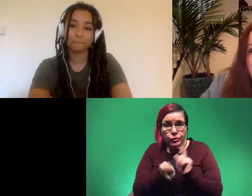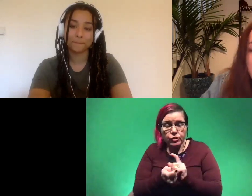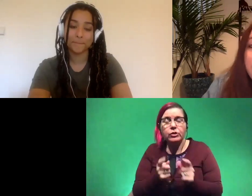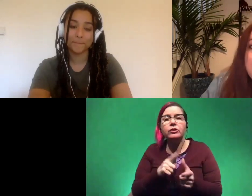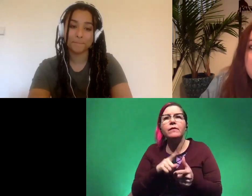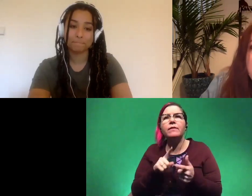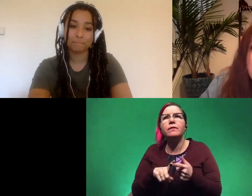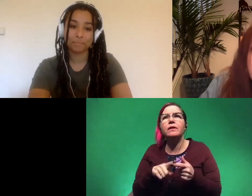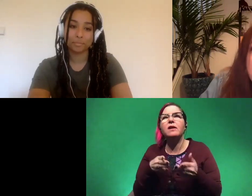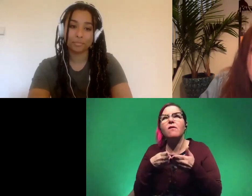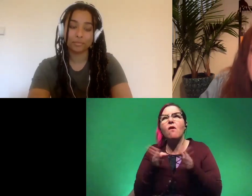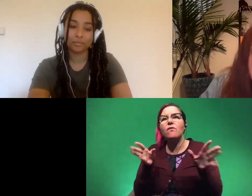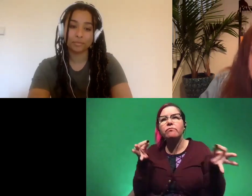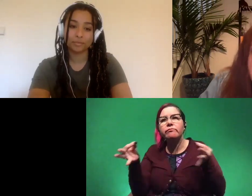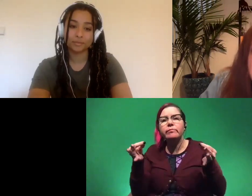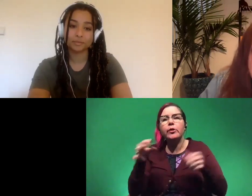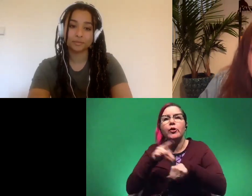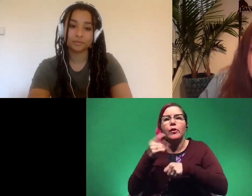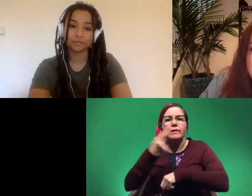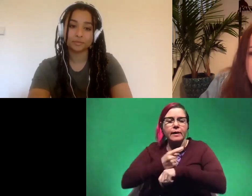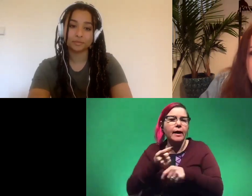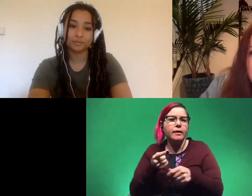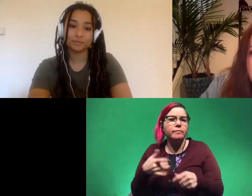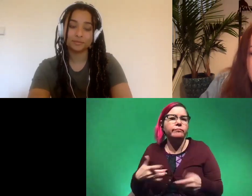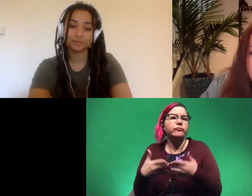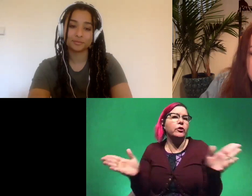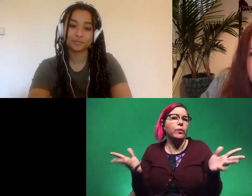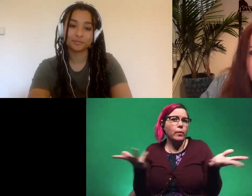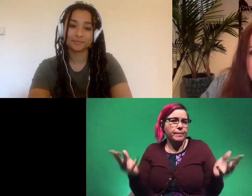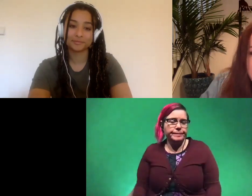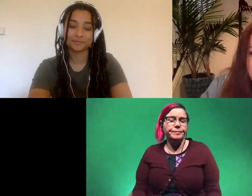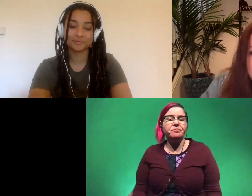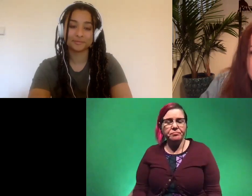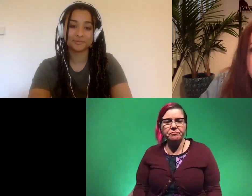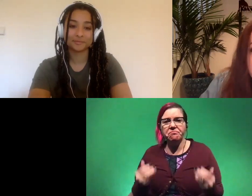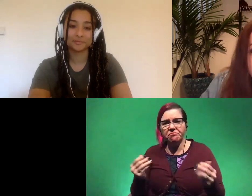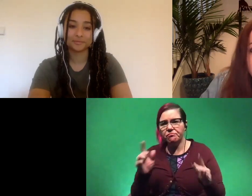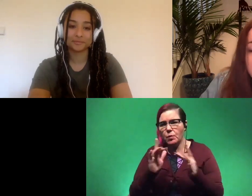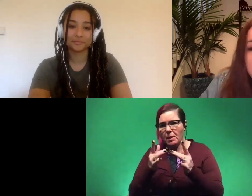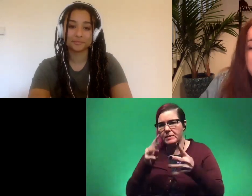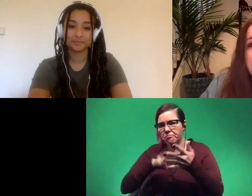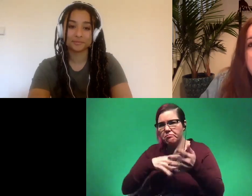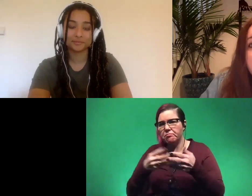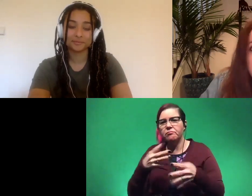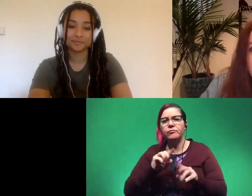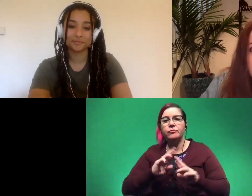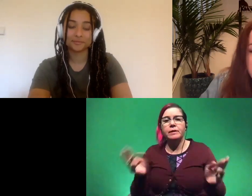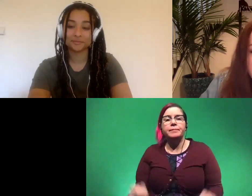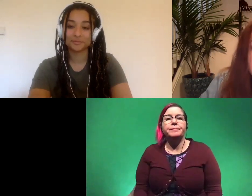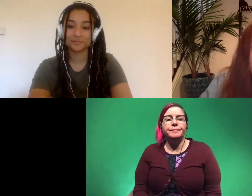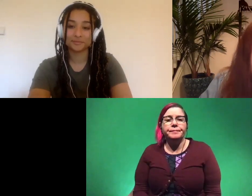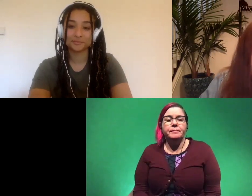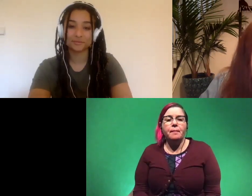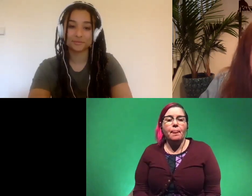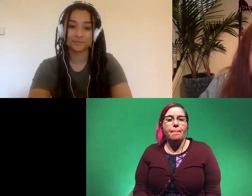of a overview of earth day in general and so uh you can check out our website for all the schedule there it's going be super cool